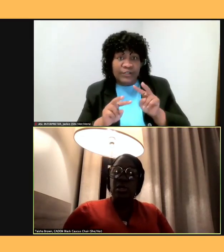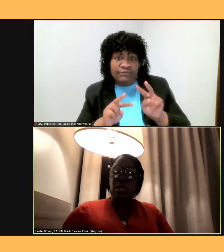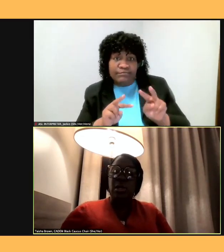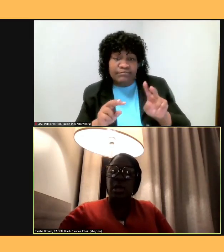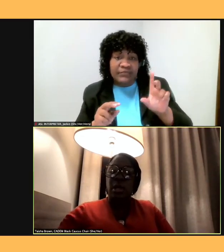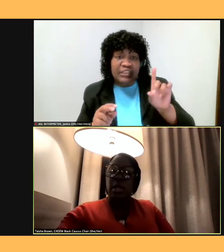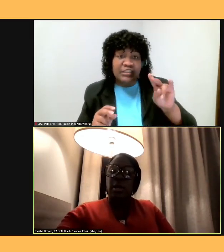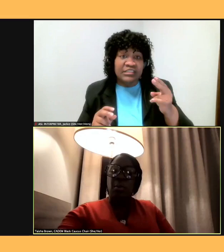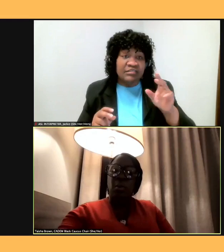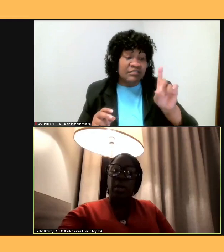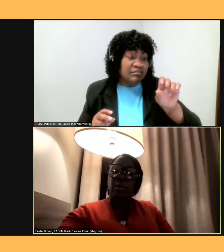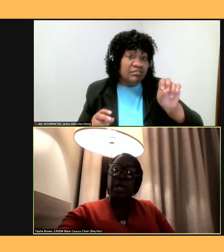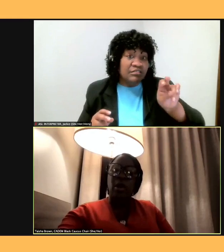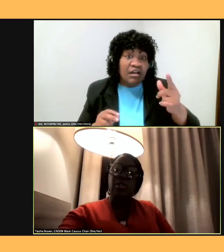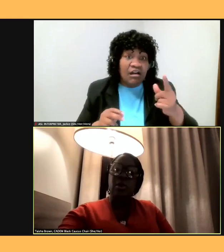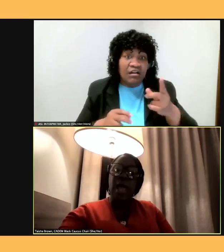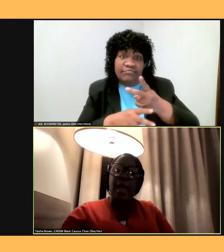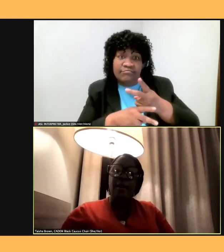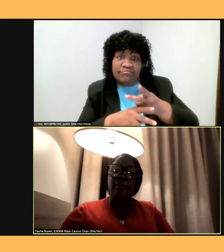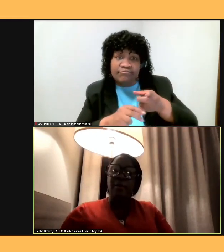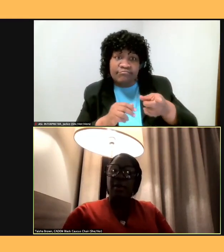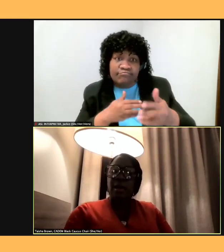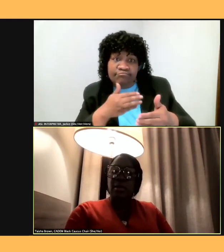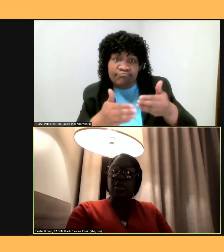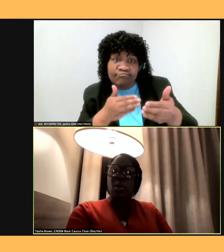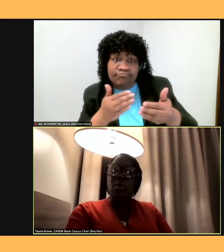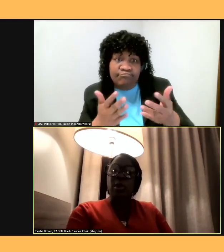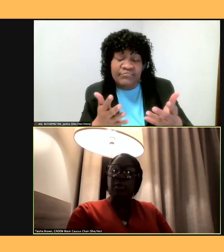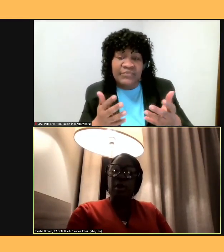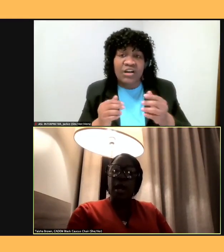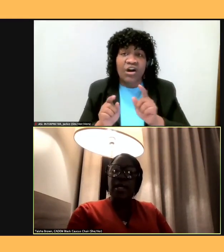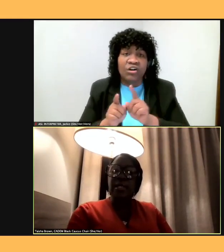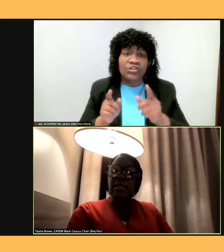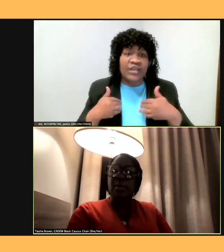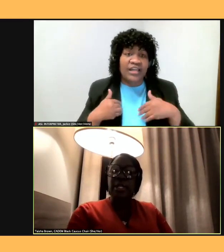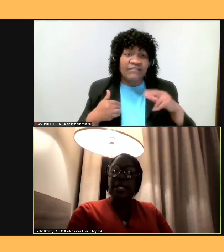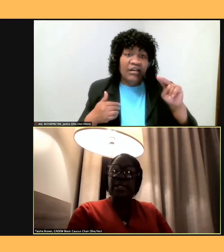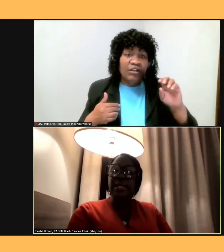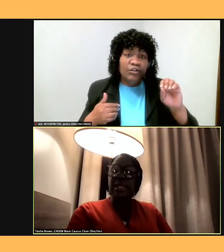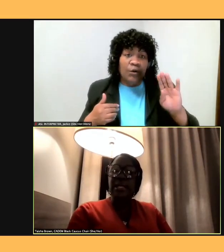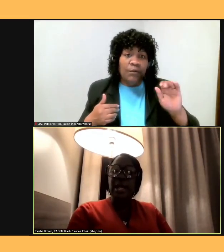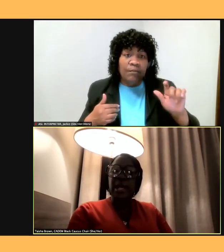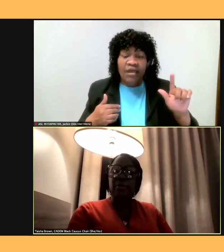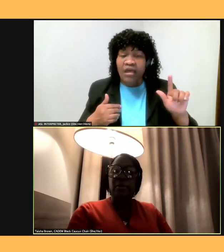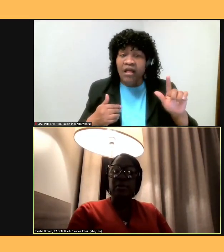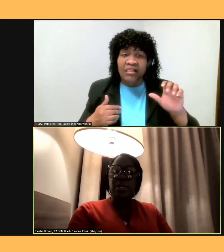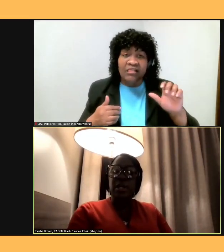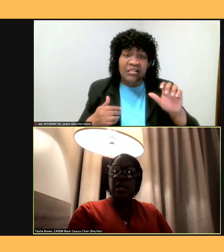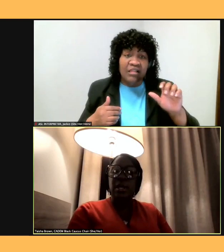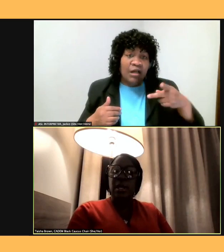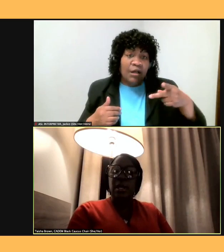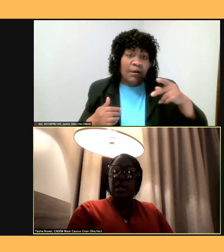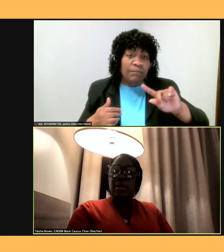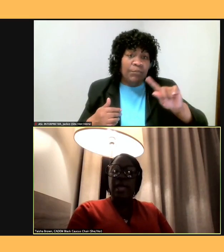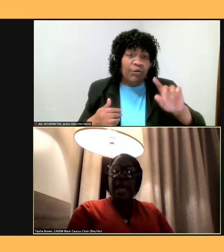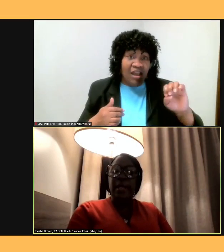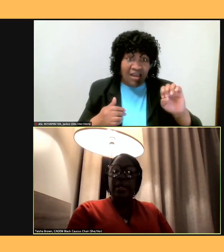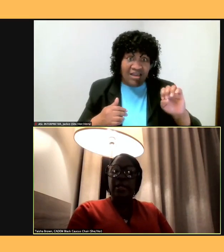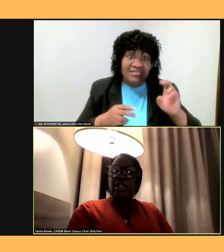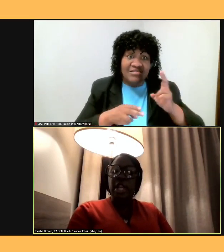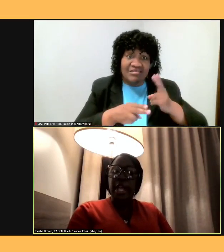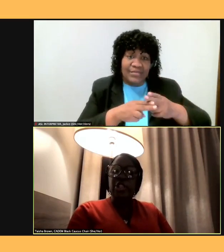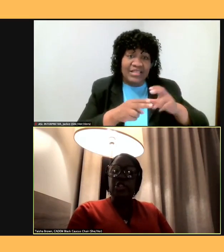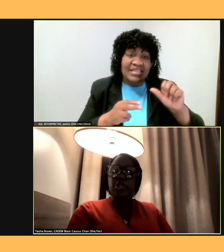We also have the Nobel Prize nominee, Stacey Abrams, that changed